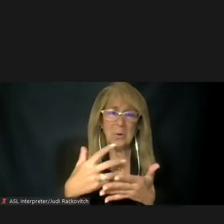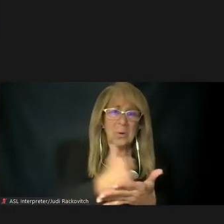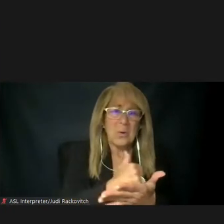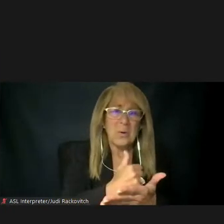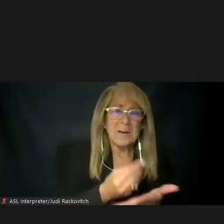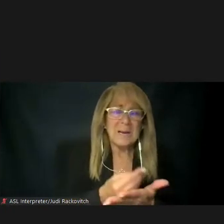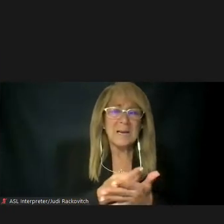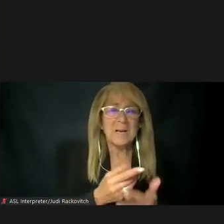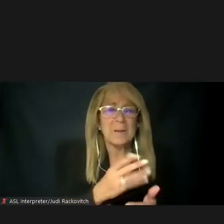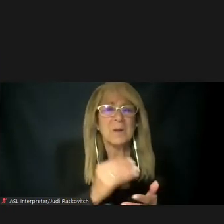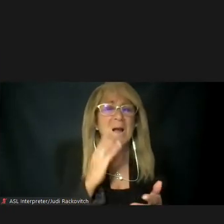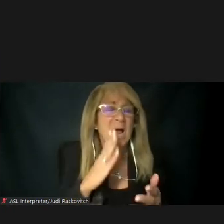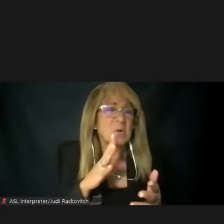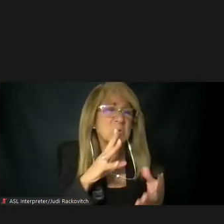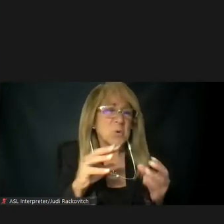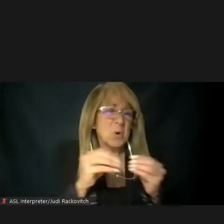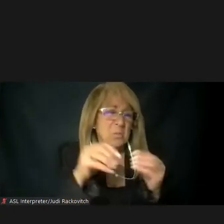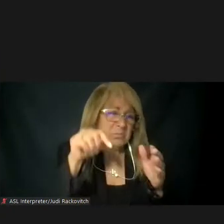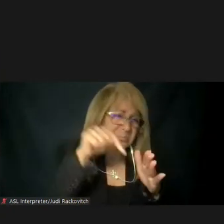data a little more in the next slide.